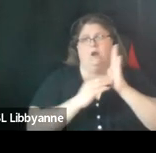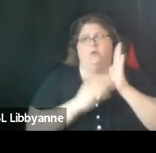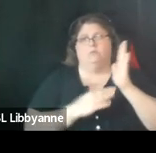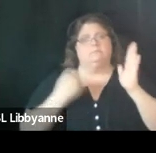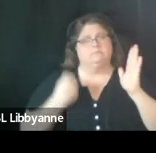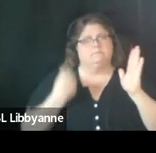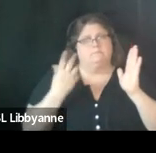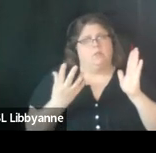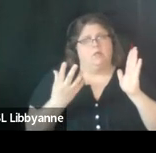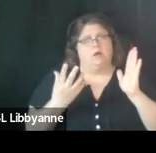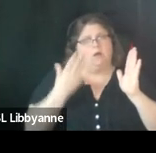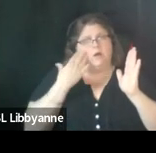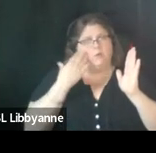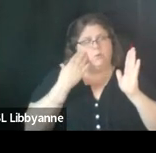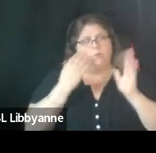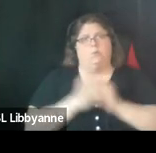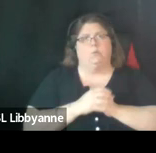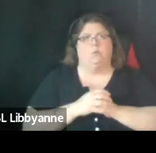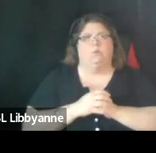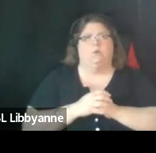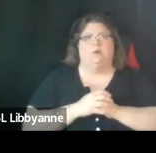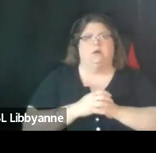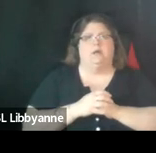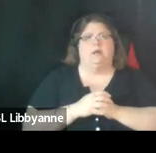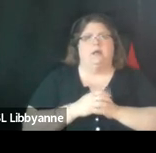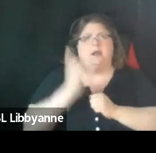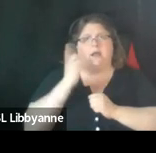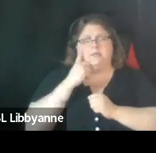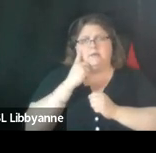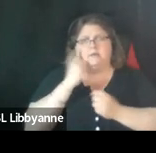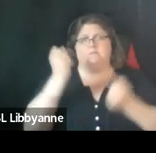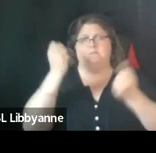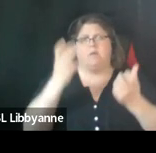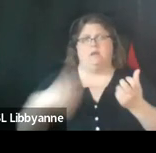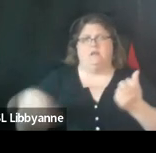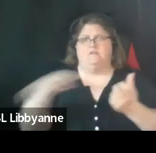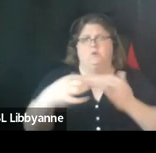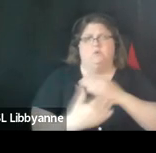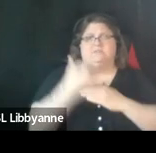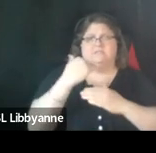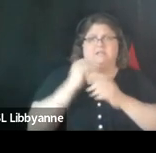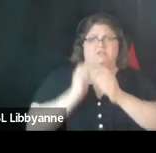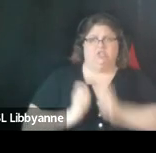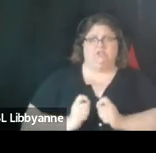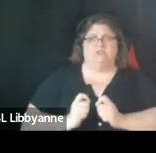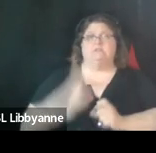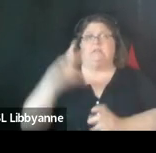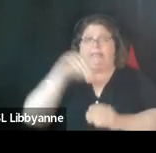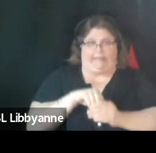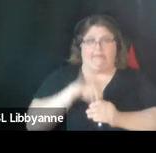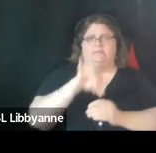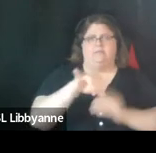a number of you have sent in changes um that that actually made this this